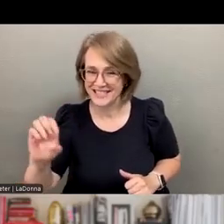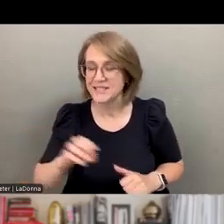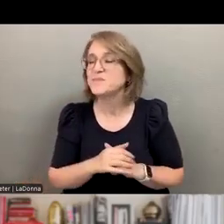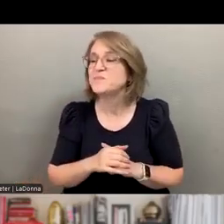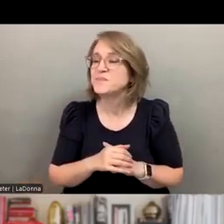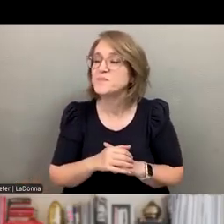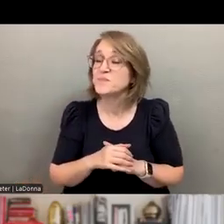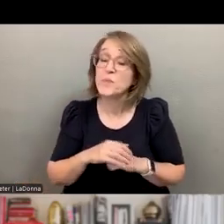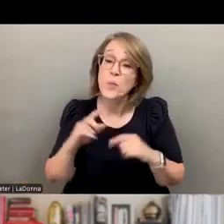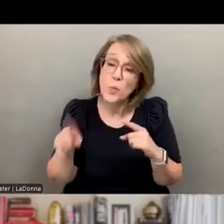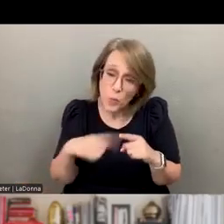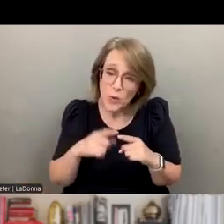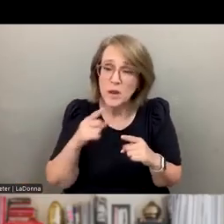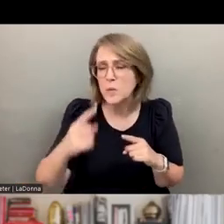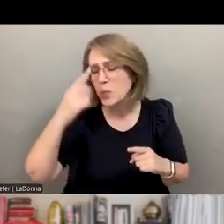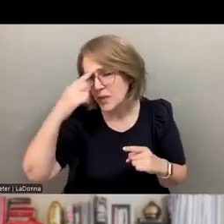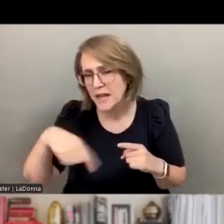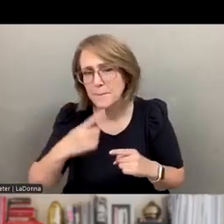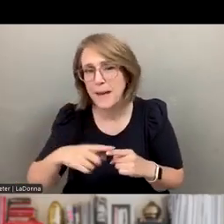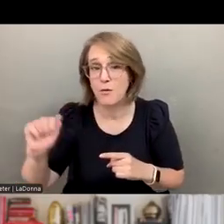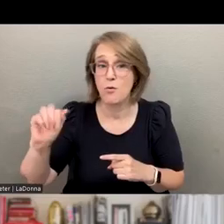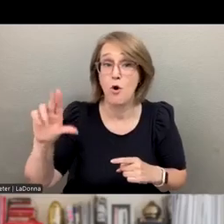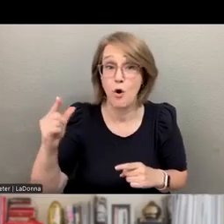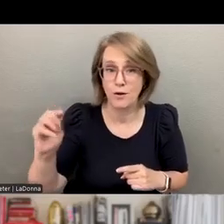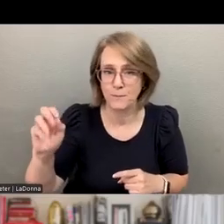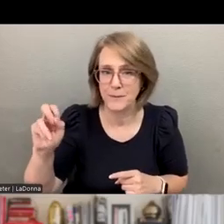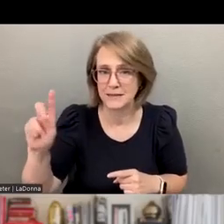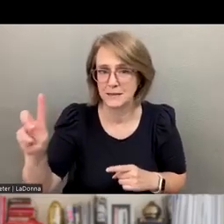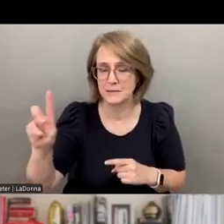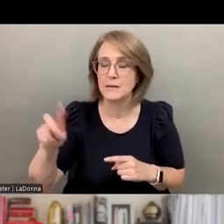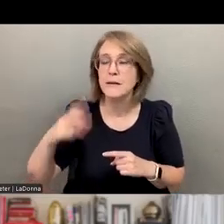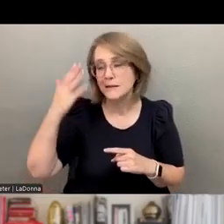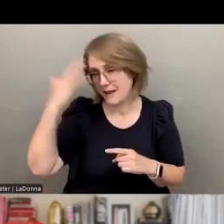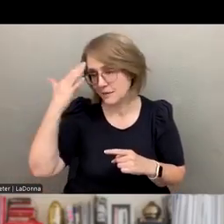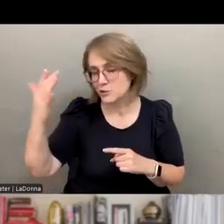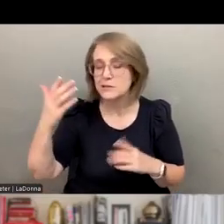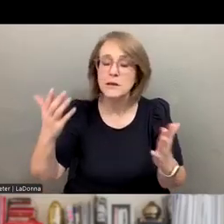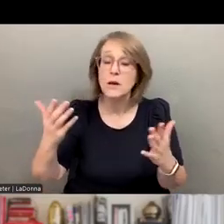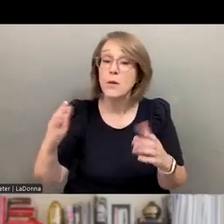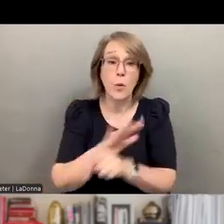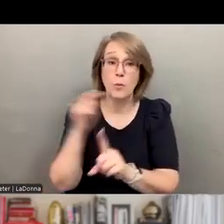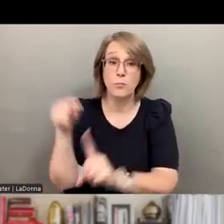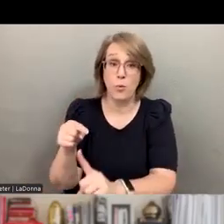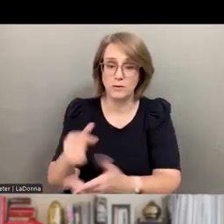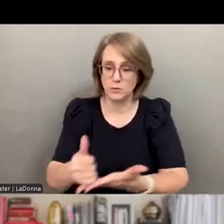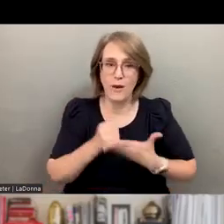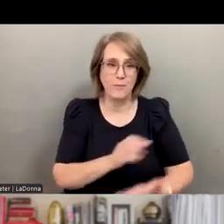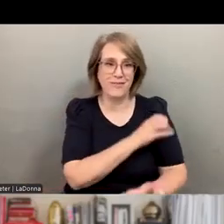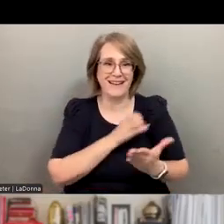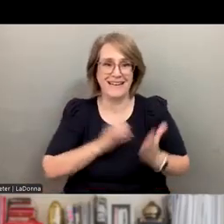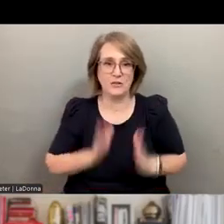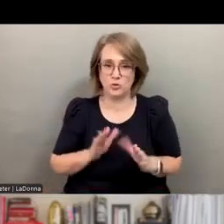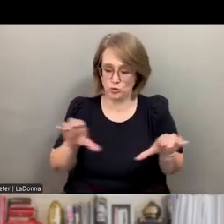when you think about this use of augmented intelligence, the whole point of this is to help clinicians do their jobs